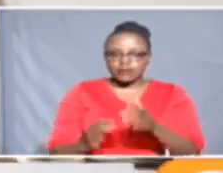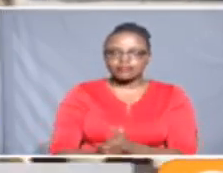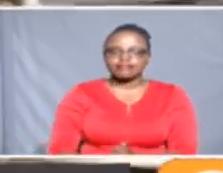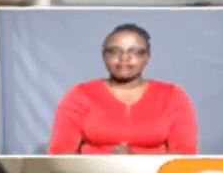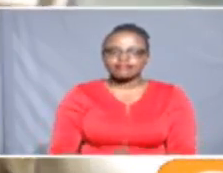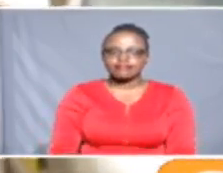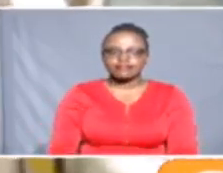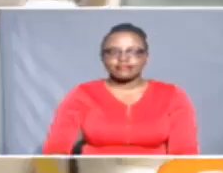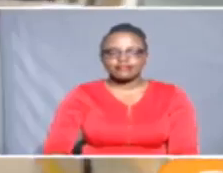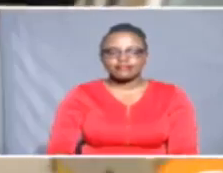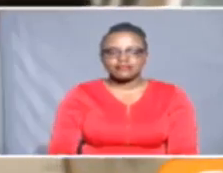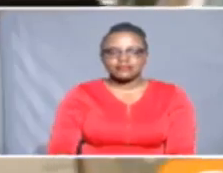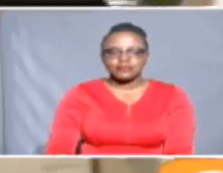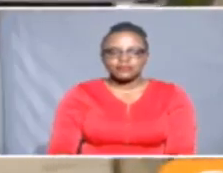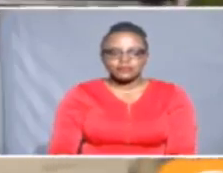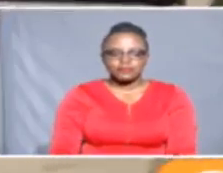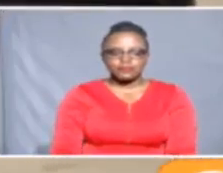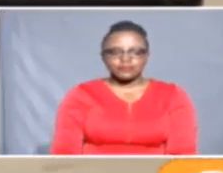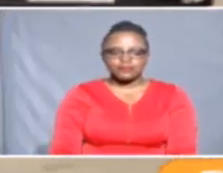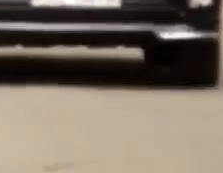Deni Sotieno, Citizen TV Luther King The of